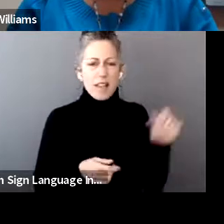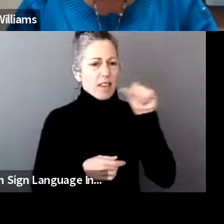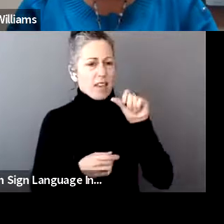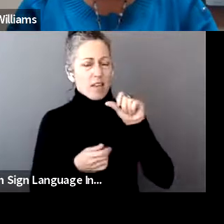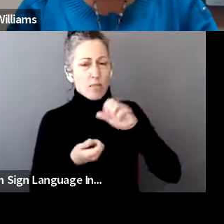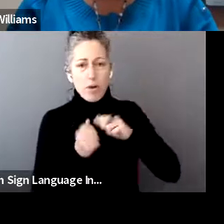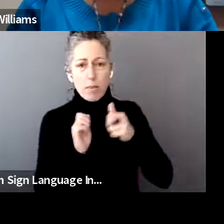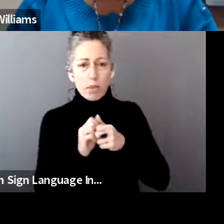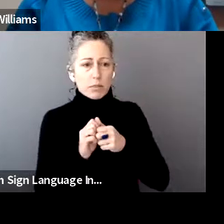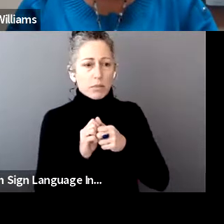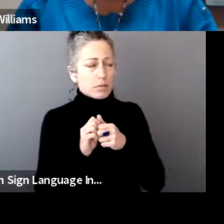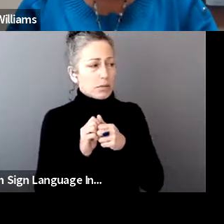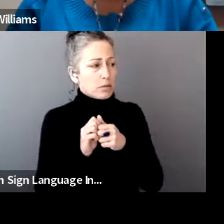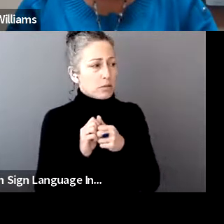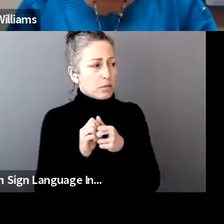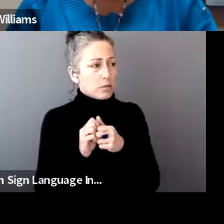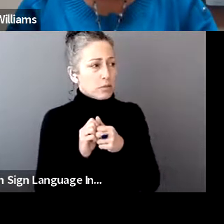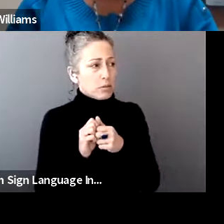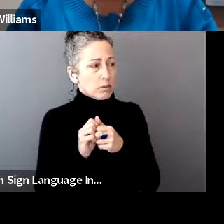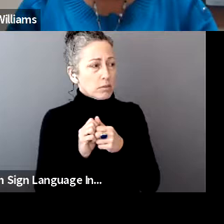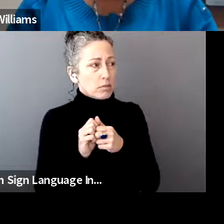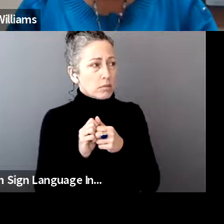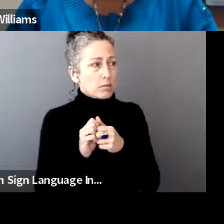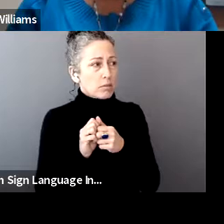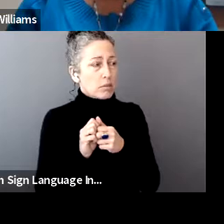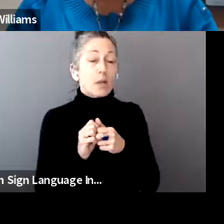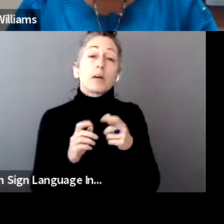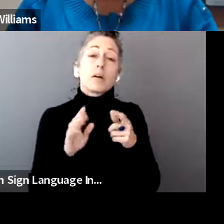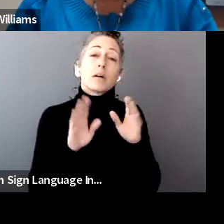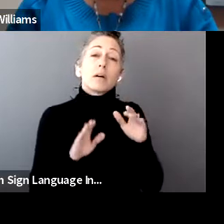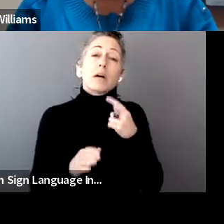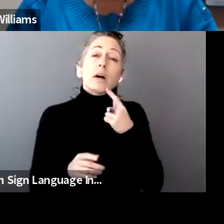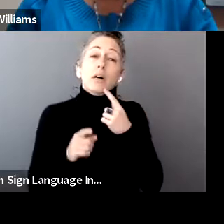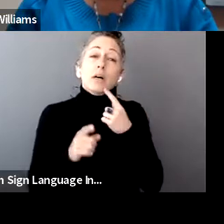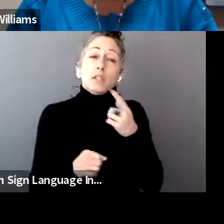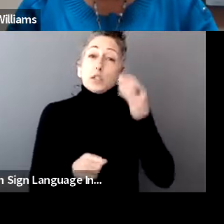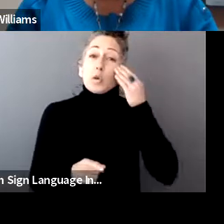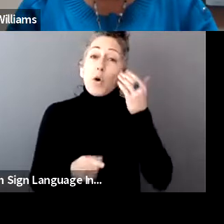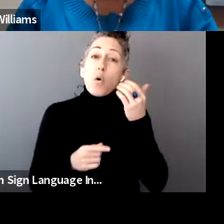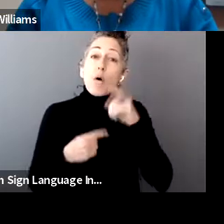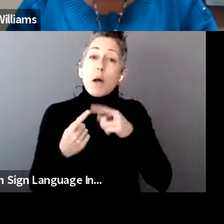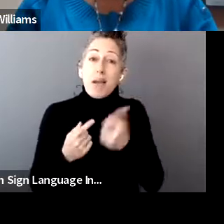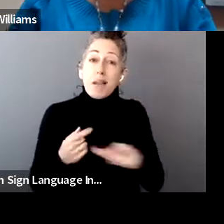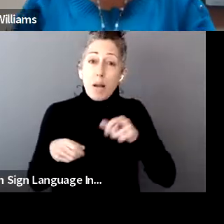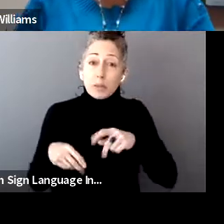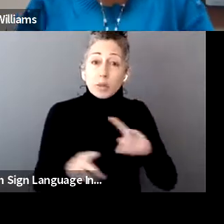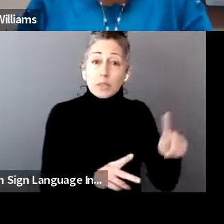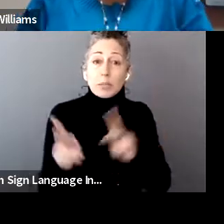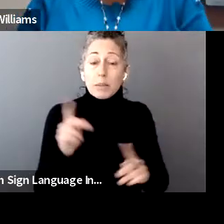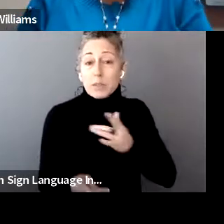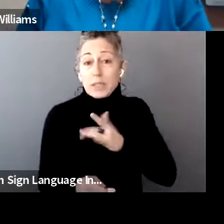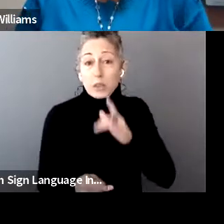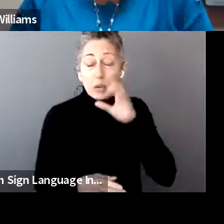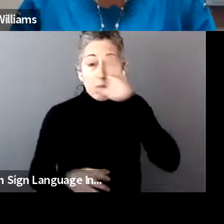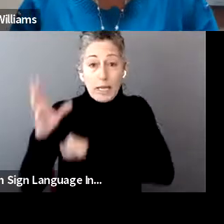to fall into or opportunities that people tend to miss? Talk to us about misconceptions. Hi.